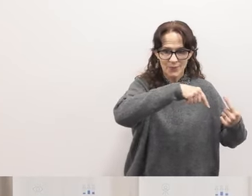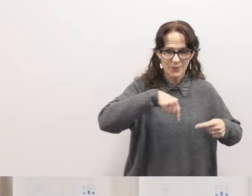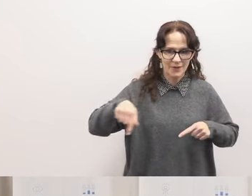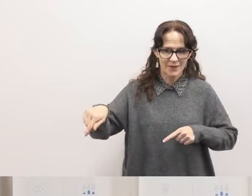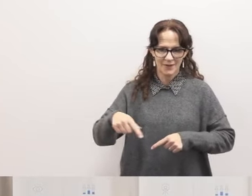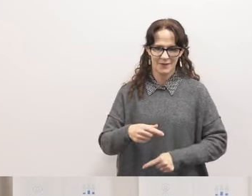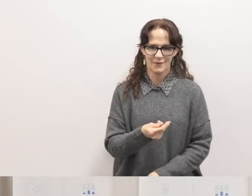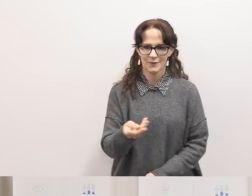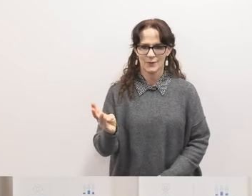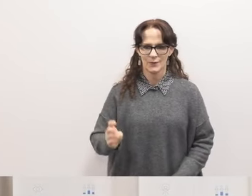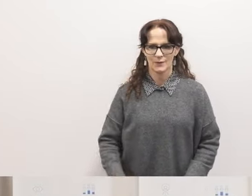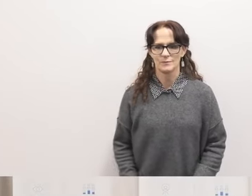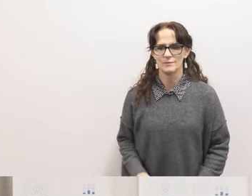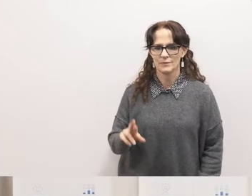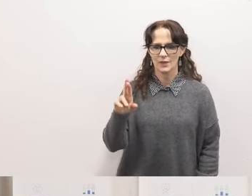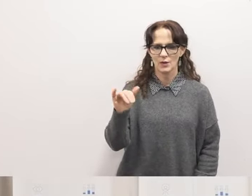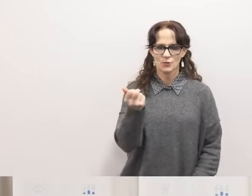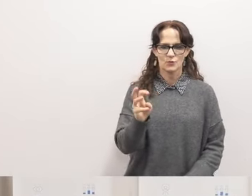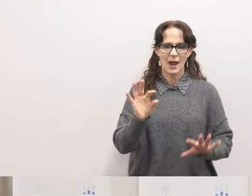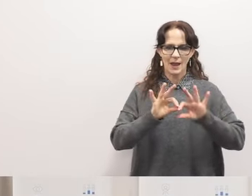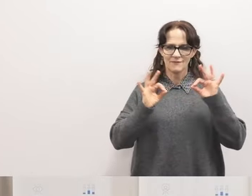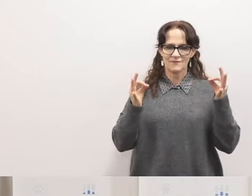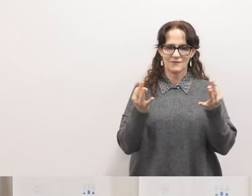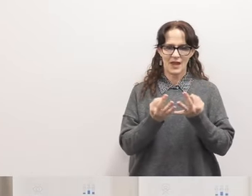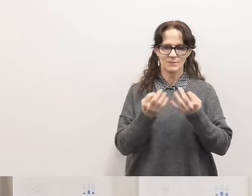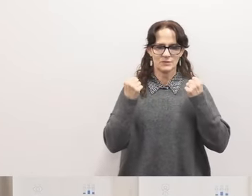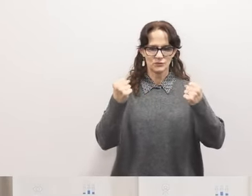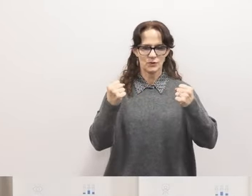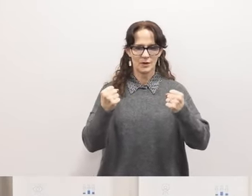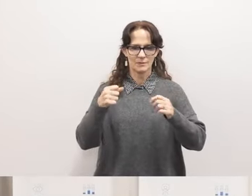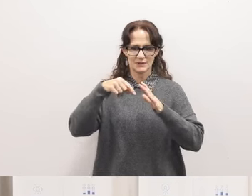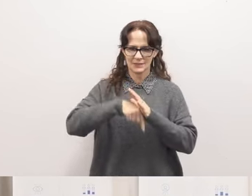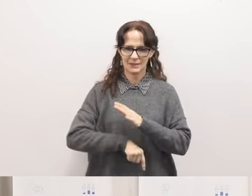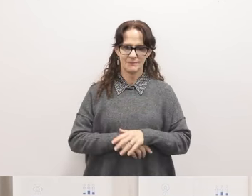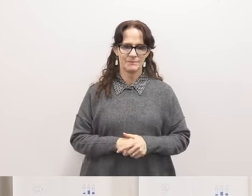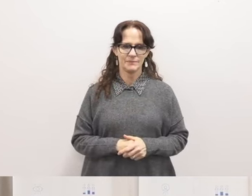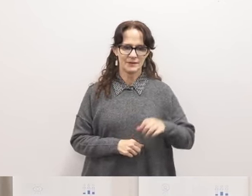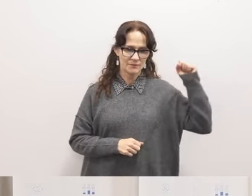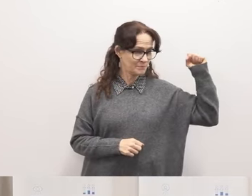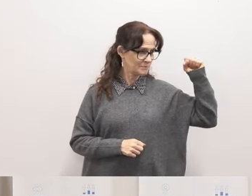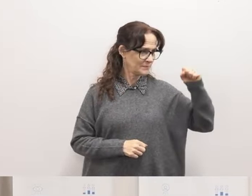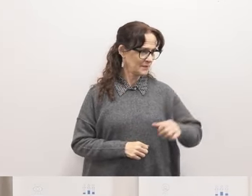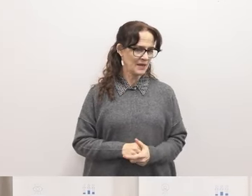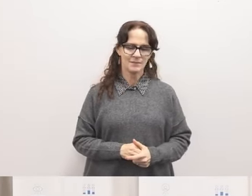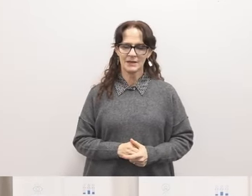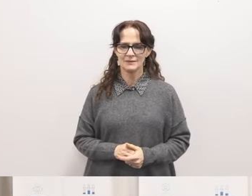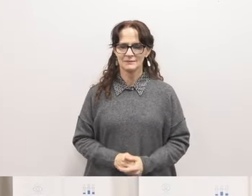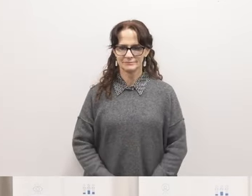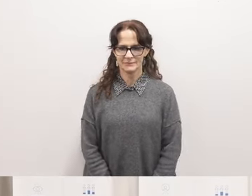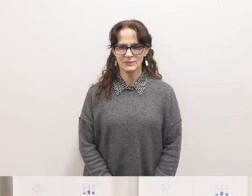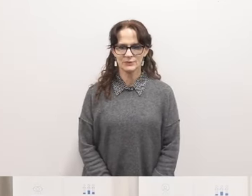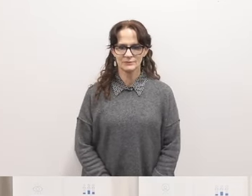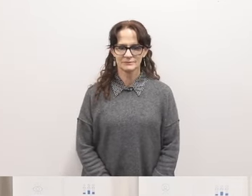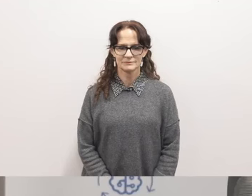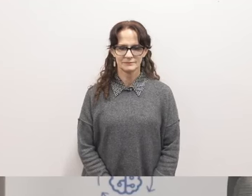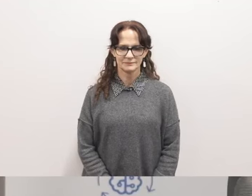The Ram family runs deep, runs deep on the dais.